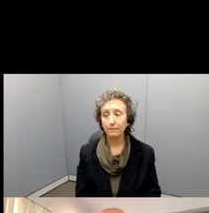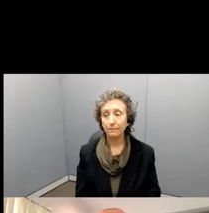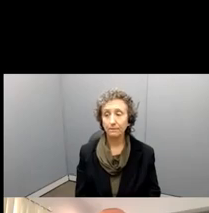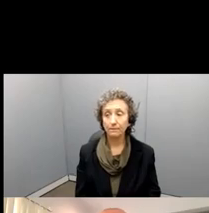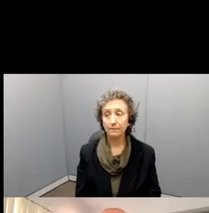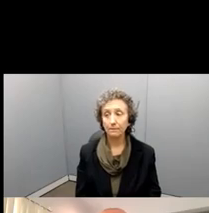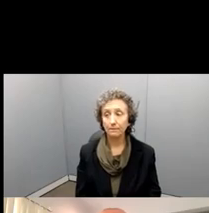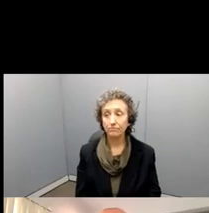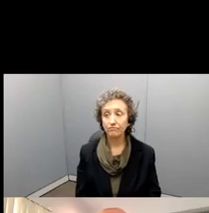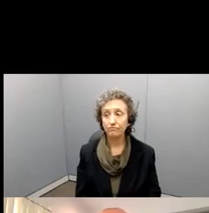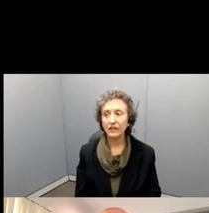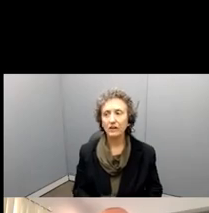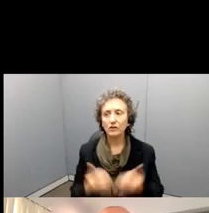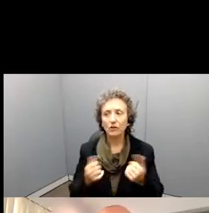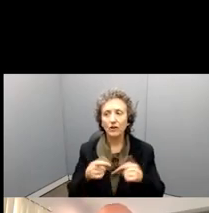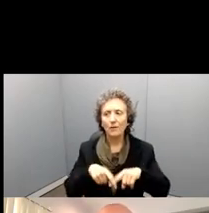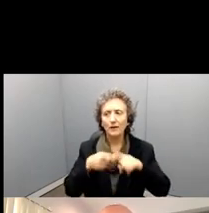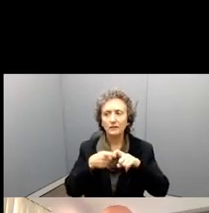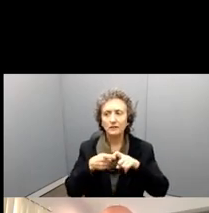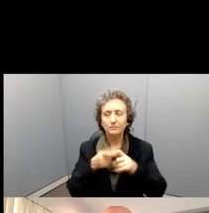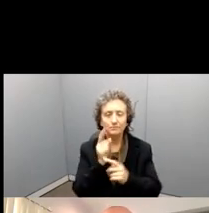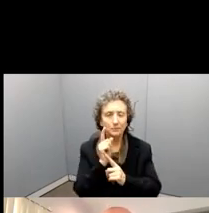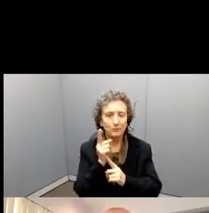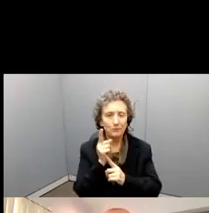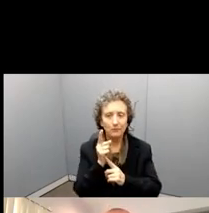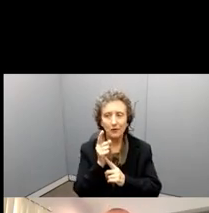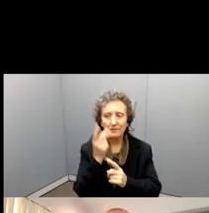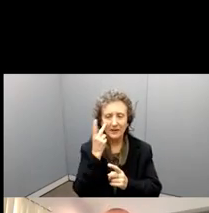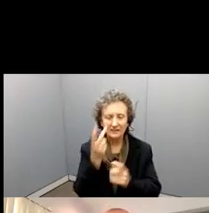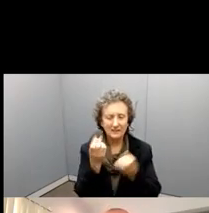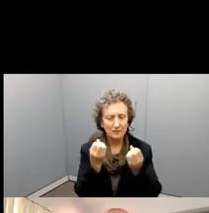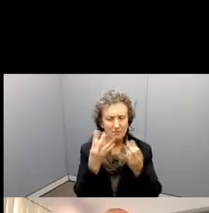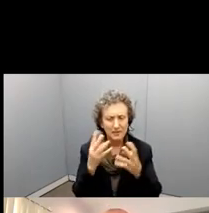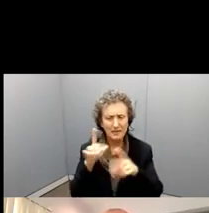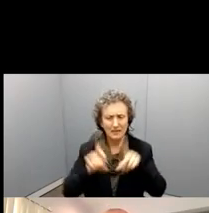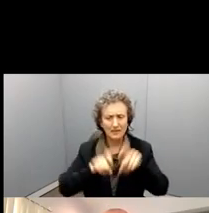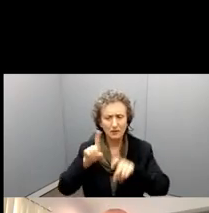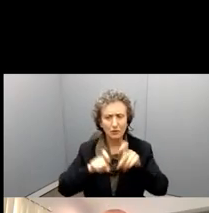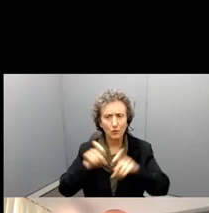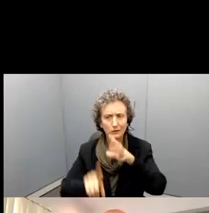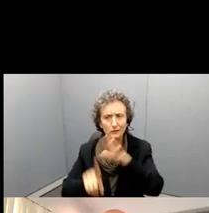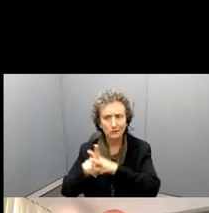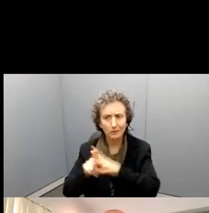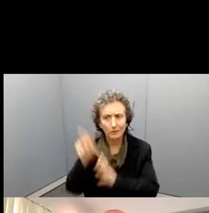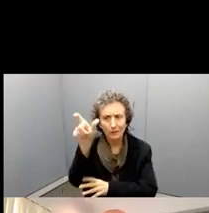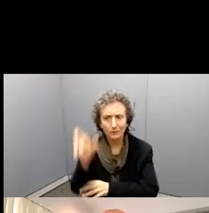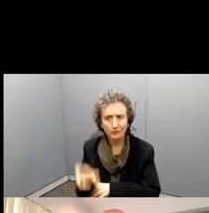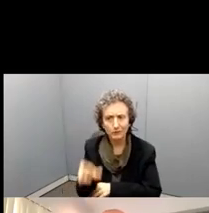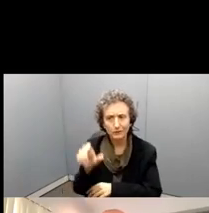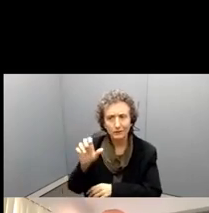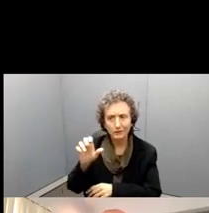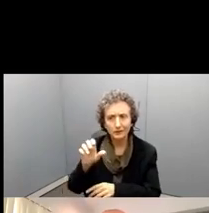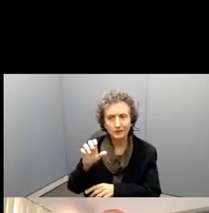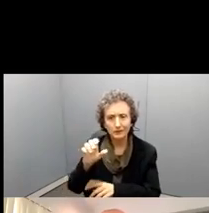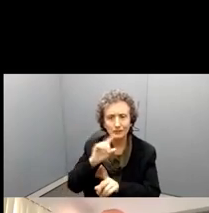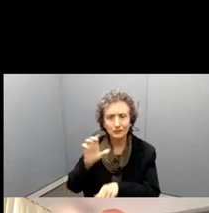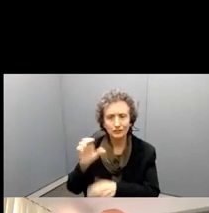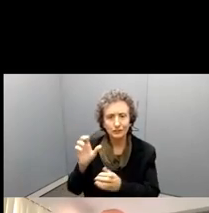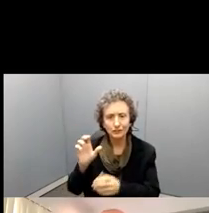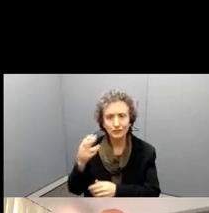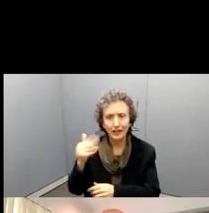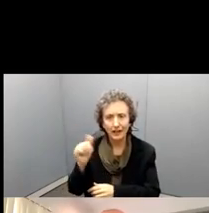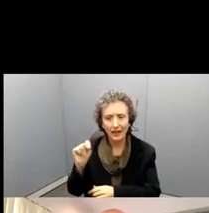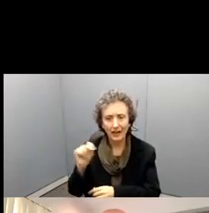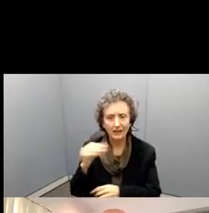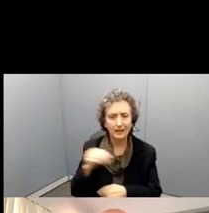I'm going to stop a moment. I know that I'm seeing a lot of questions come into the question and answer box here and, and the chat and all